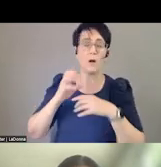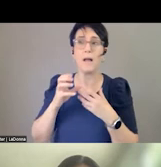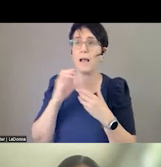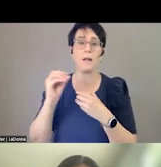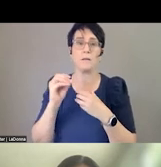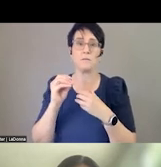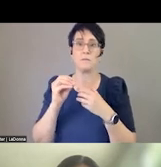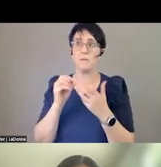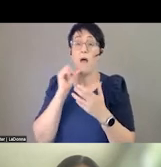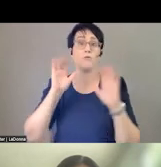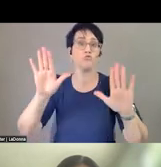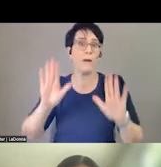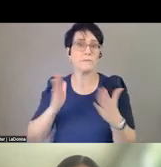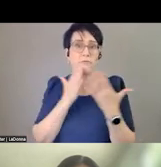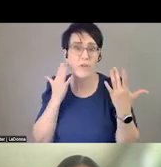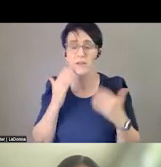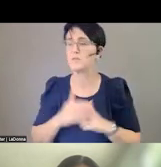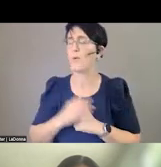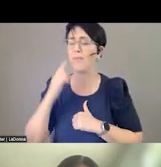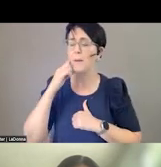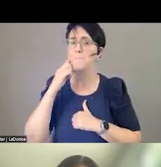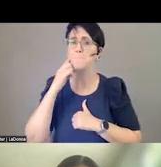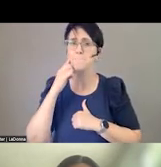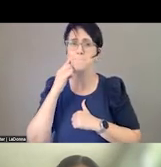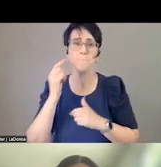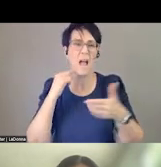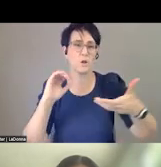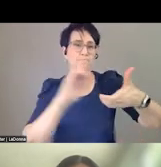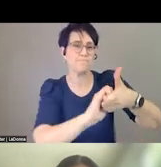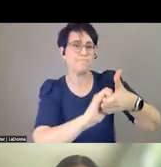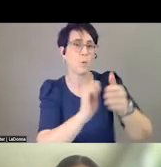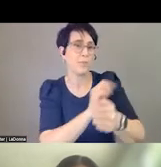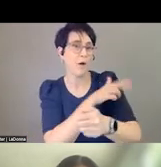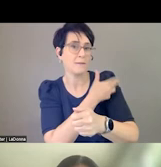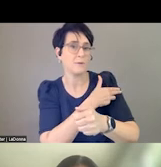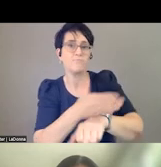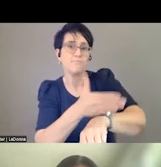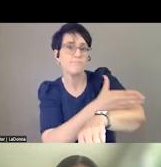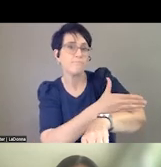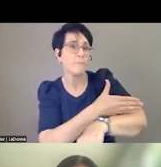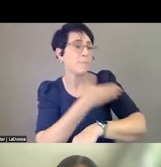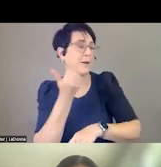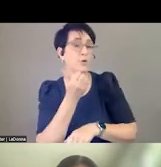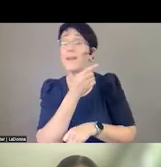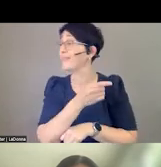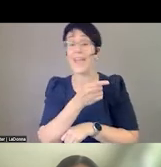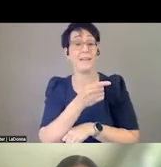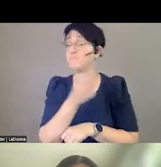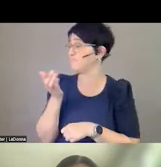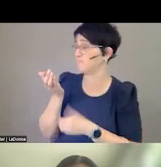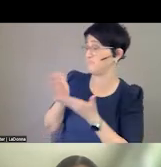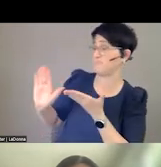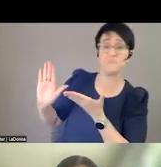if I could, you know, work with the hospital, that would be great. We could help them do a better job, and they wanted nothing to do with us as a peer-run